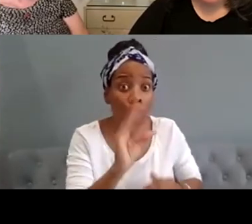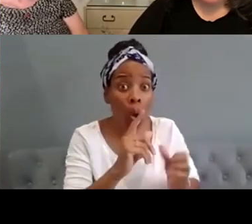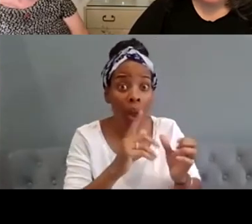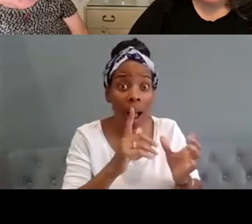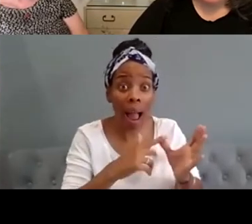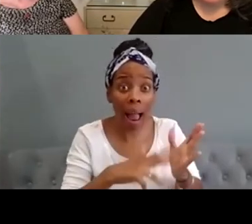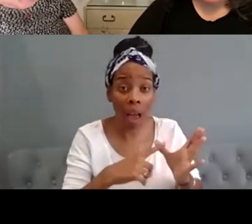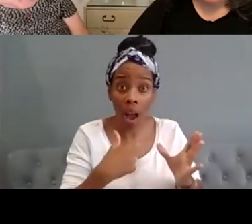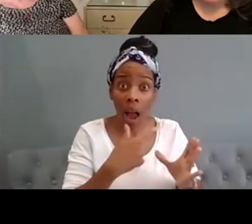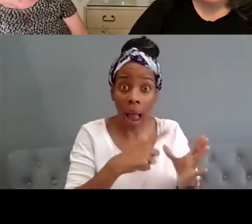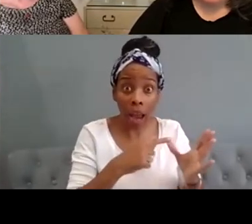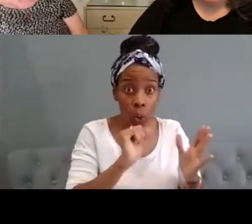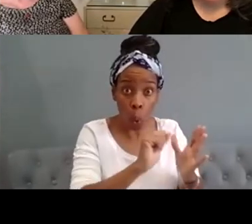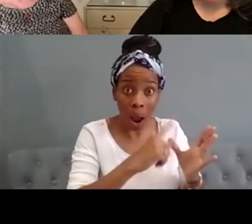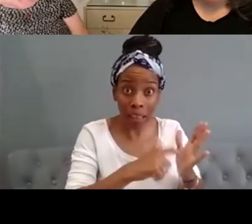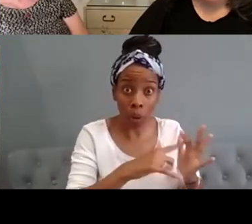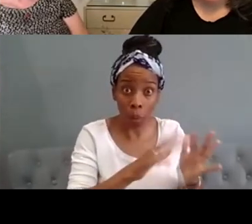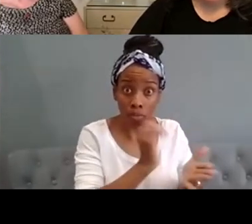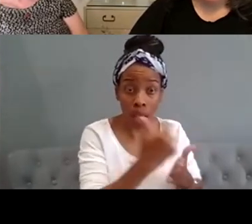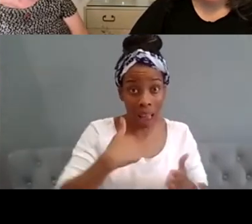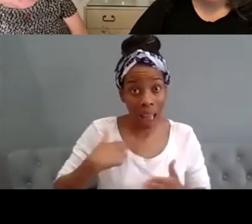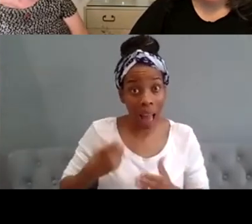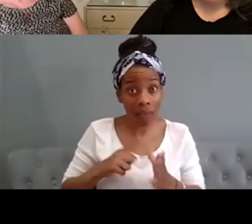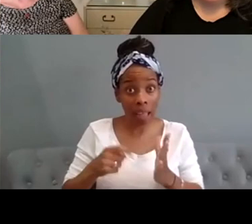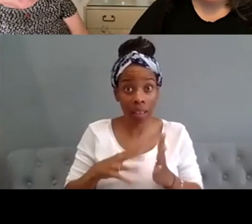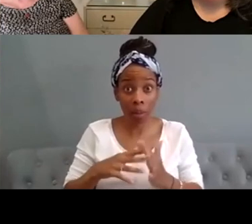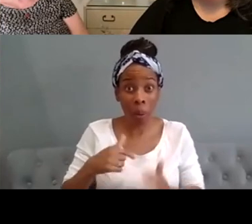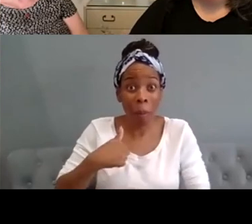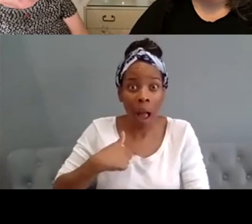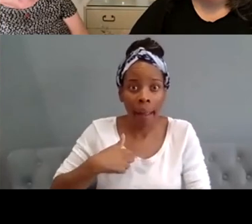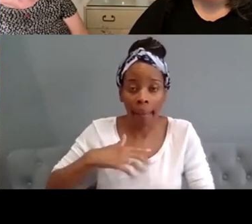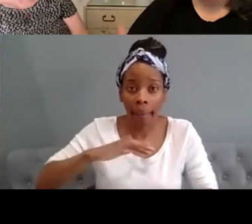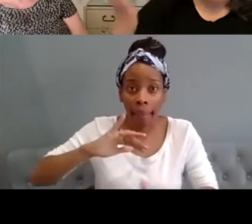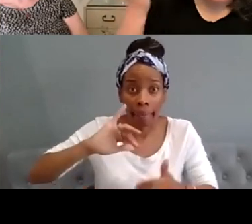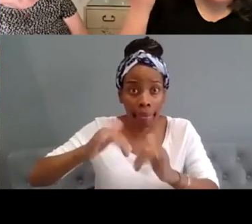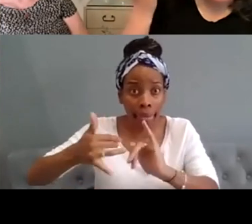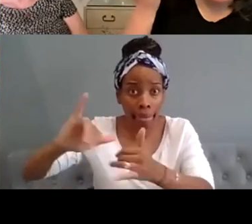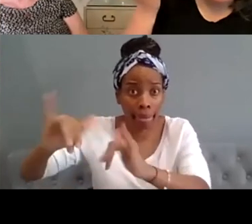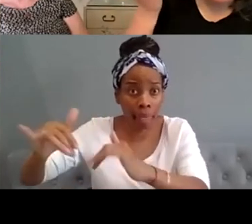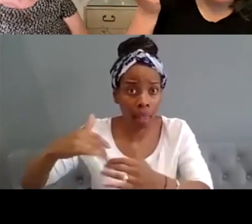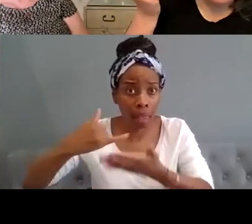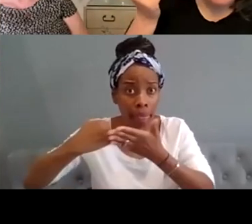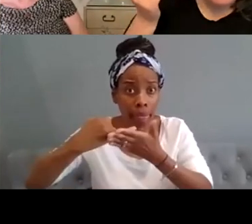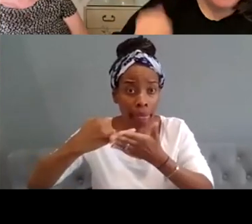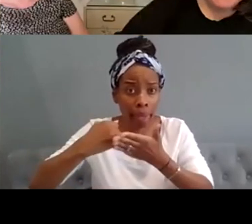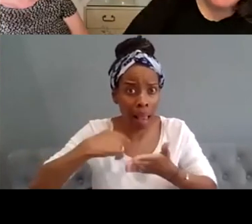access to work too and it is way more patchy so i think i need some tips from you about